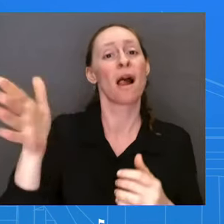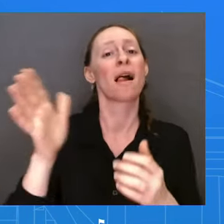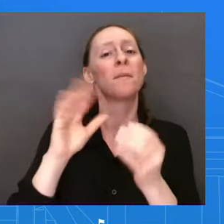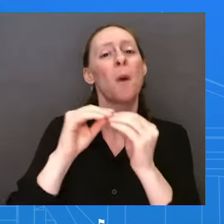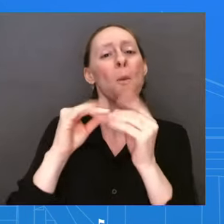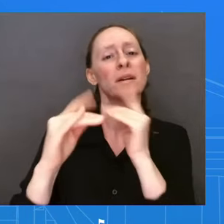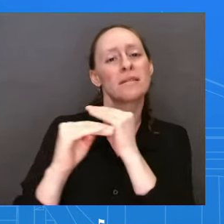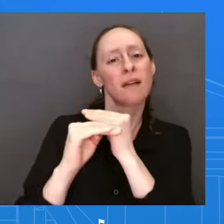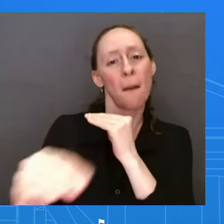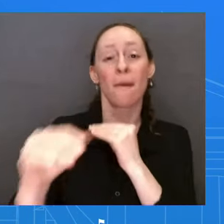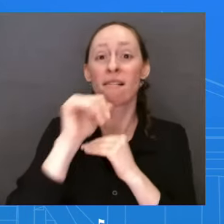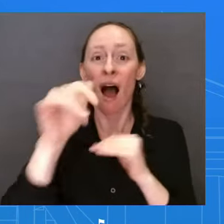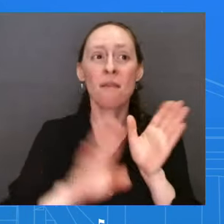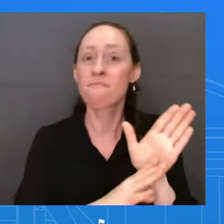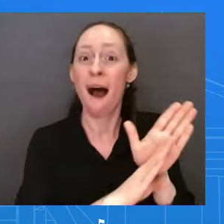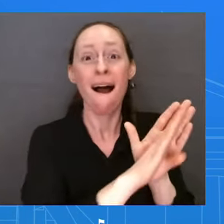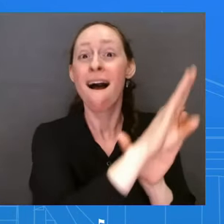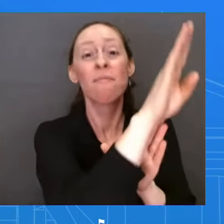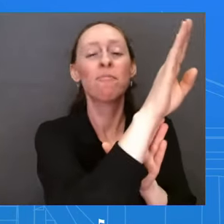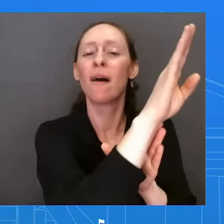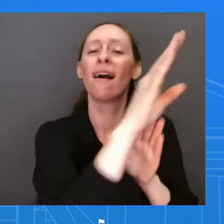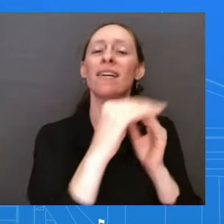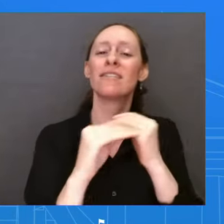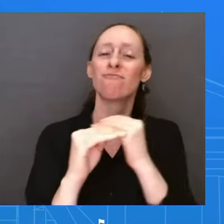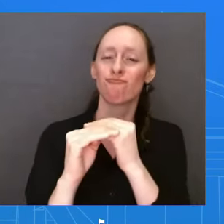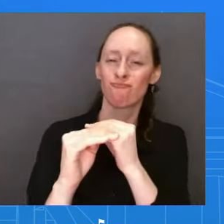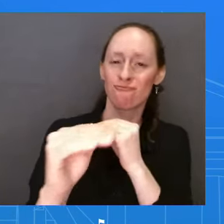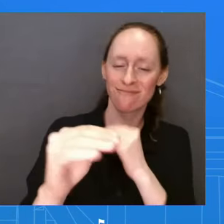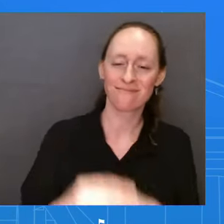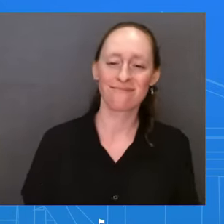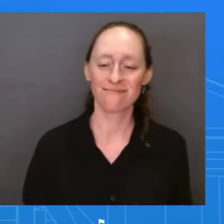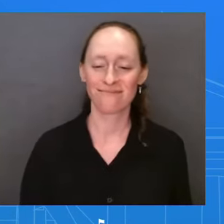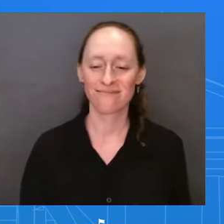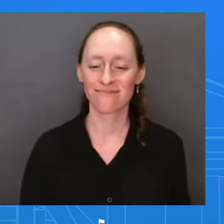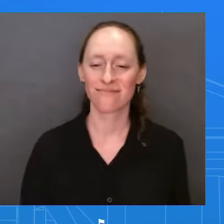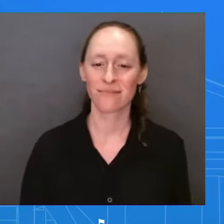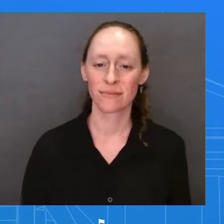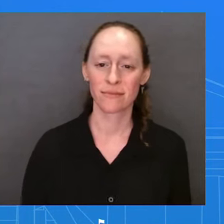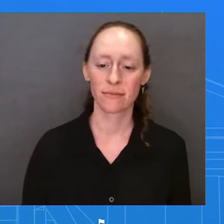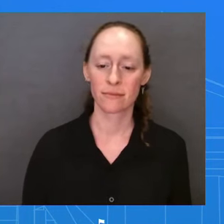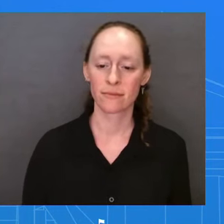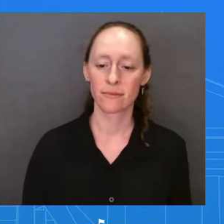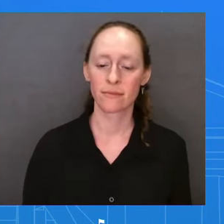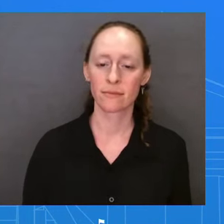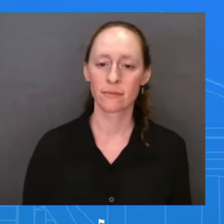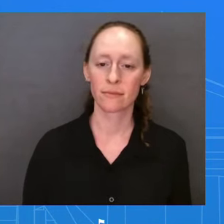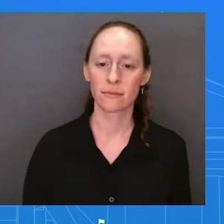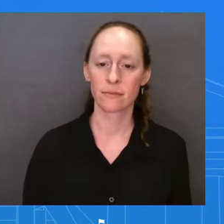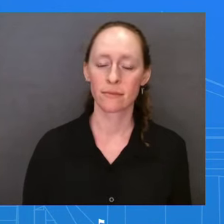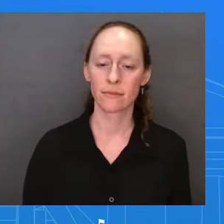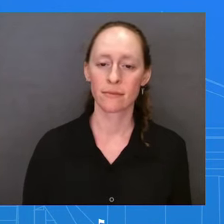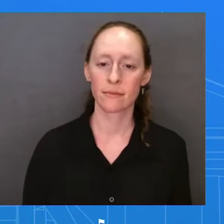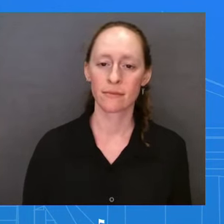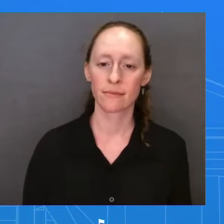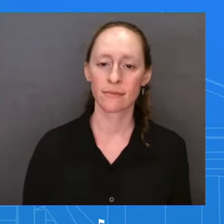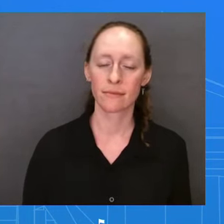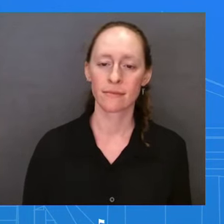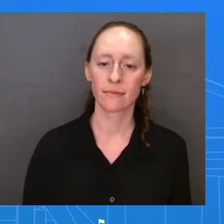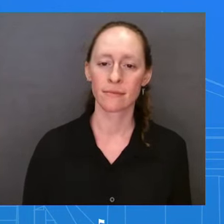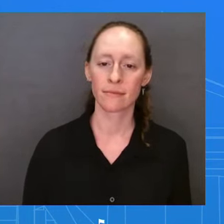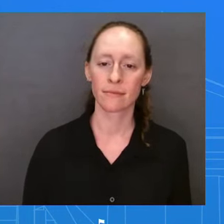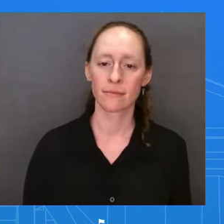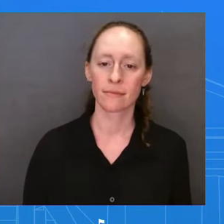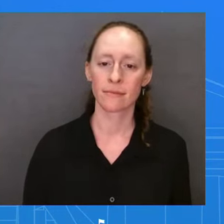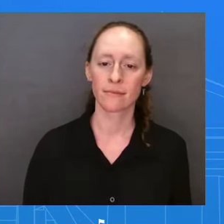Thanks for being here. When you look at the overall picture with respect to office space in cities and how that has